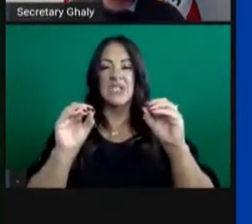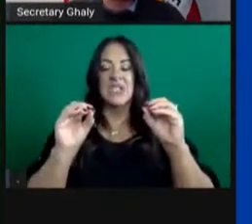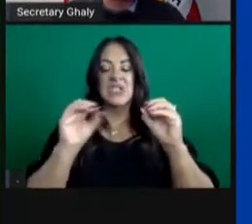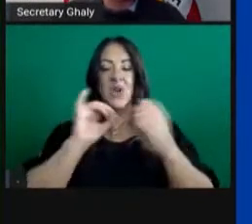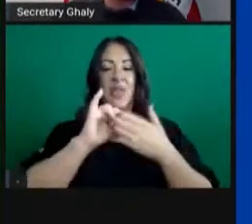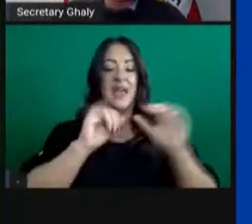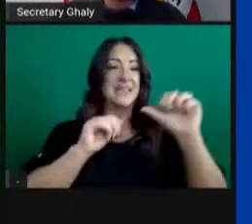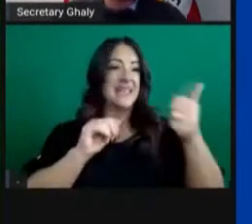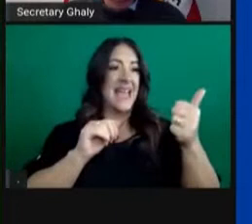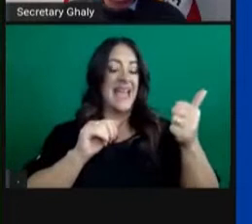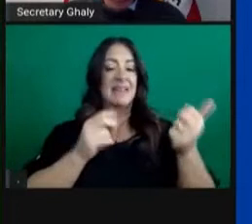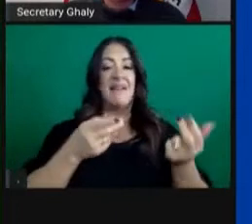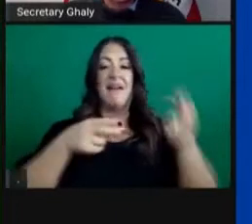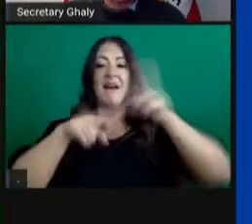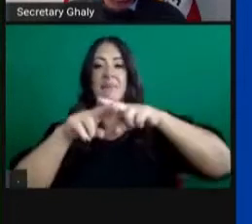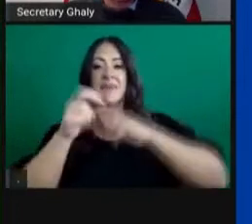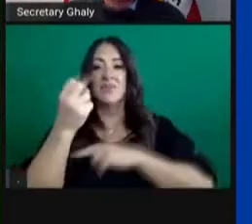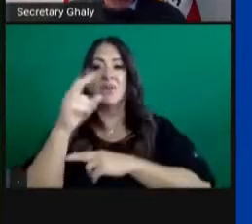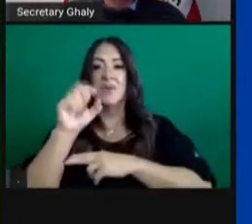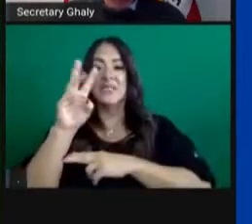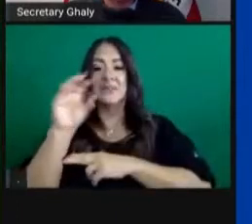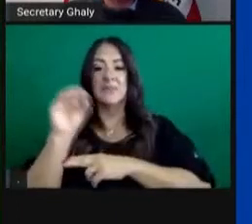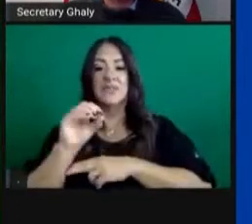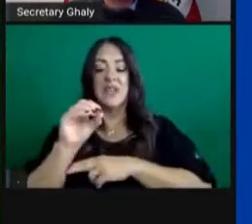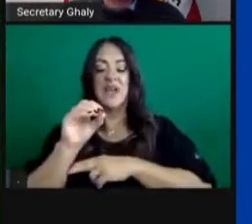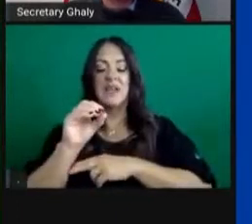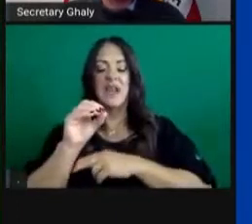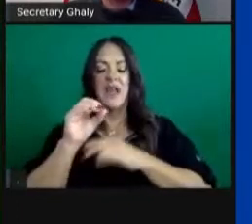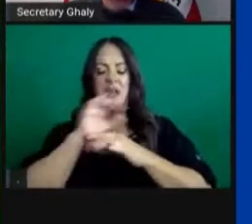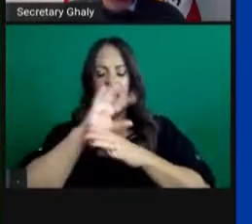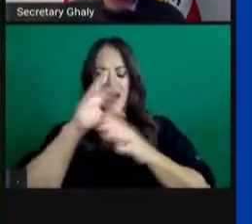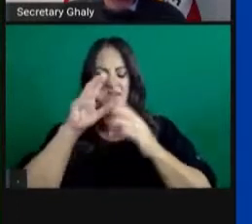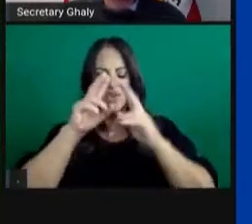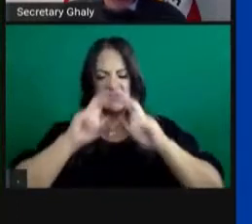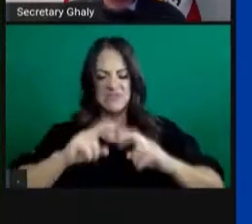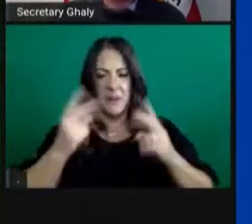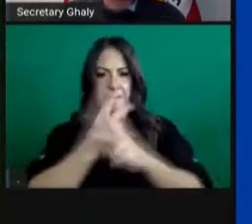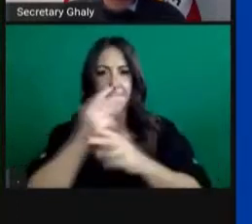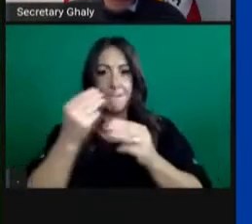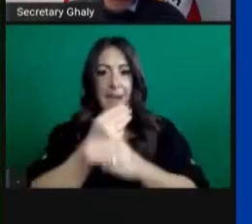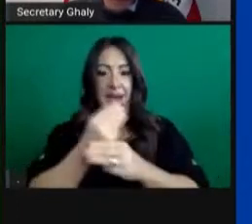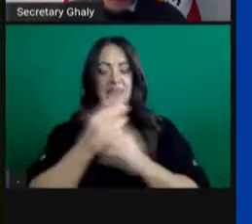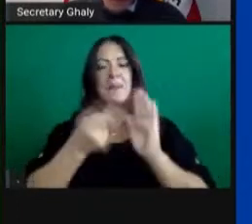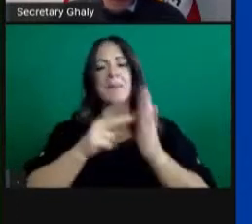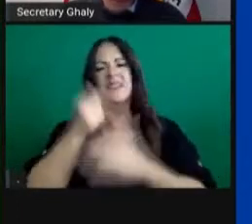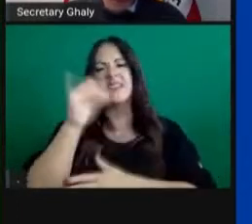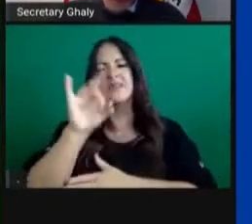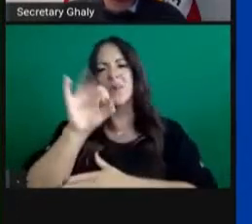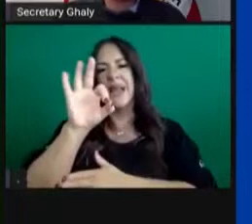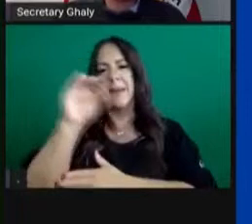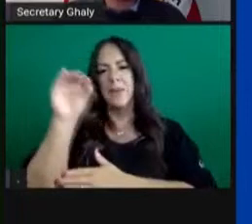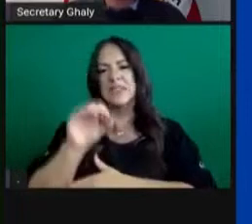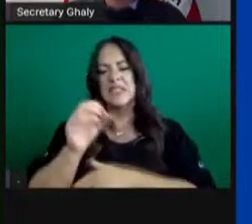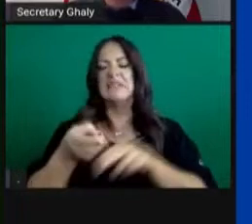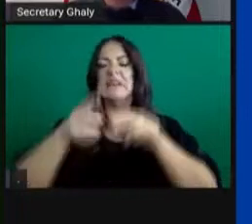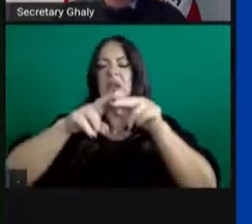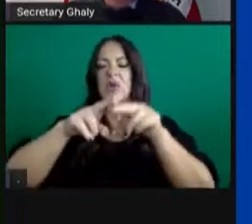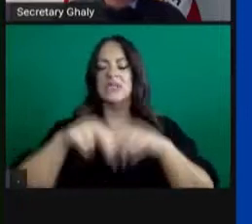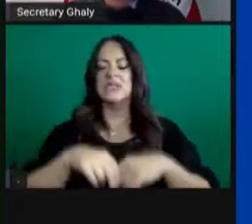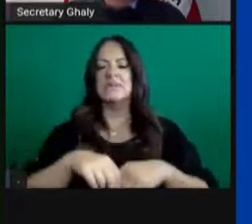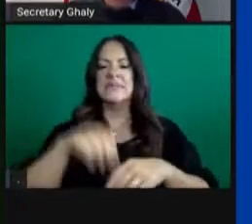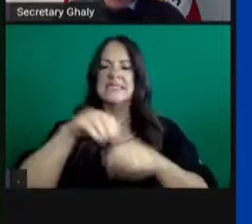is good news. That said, nearly 19% increase over the past two weeks in our test positivity,